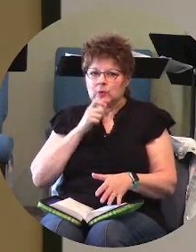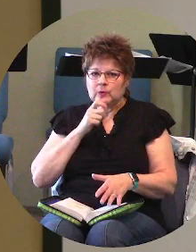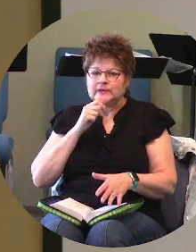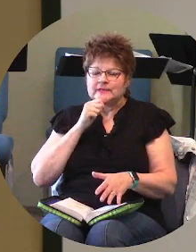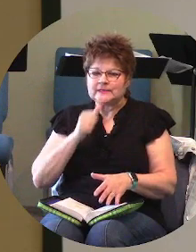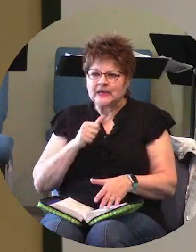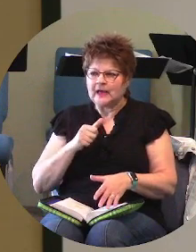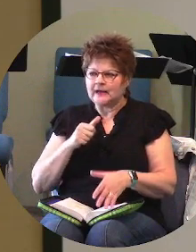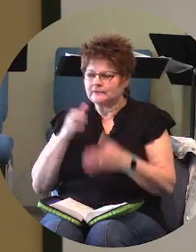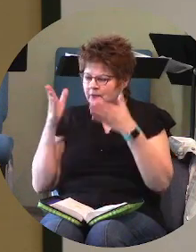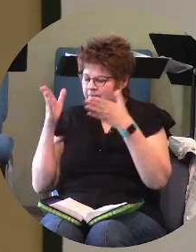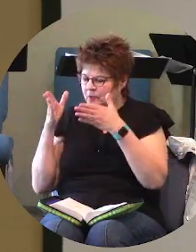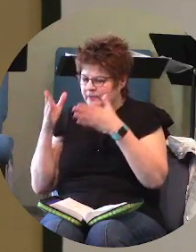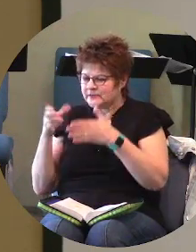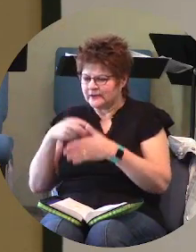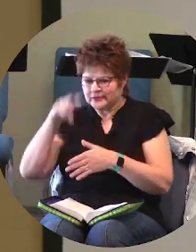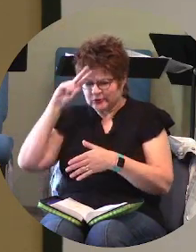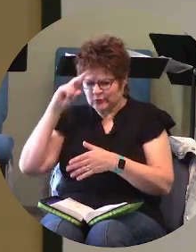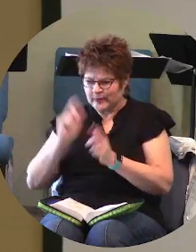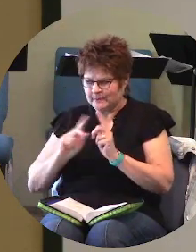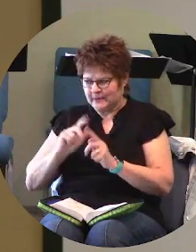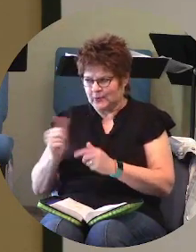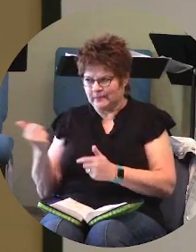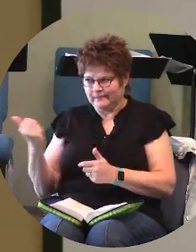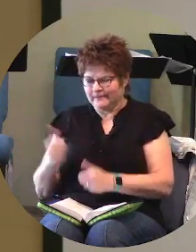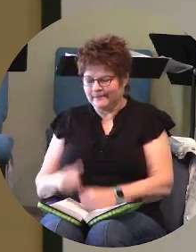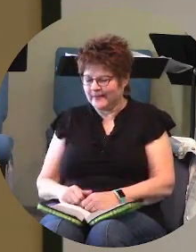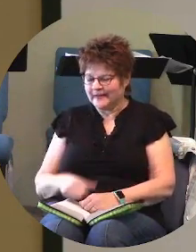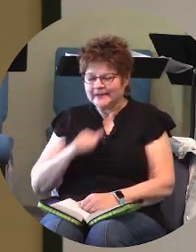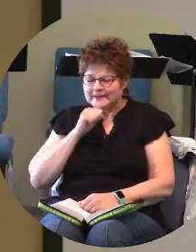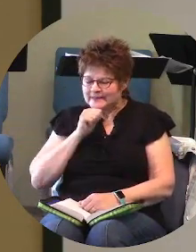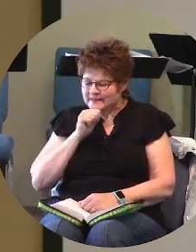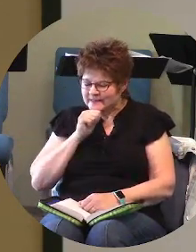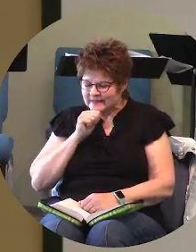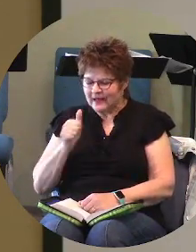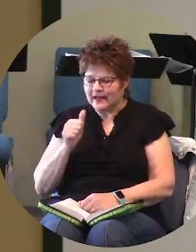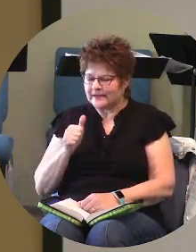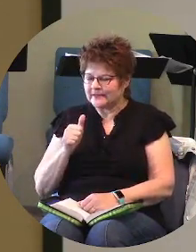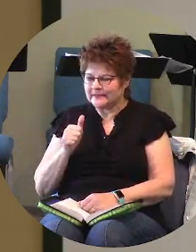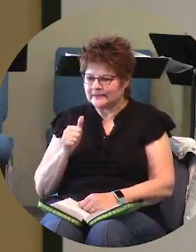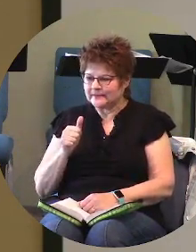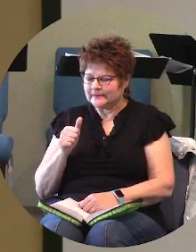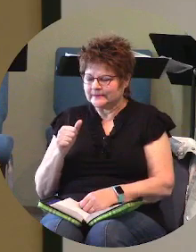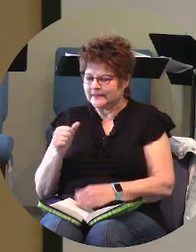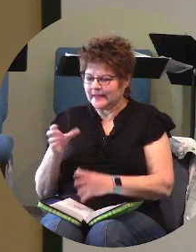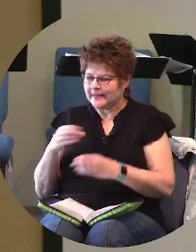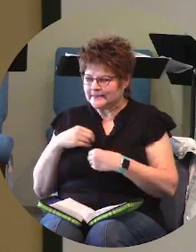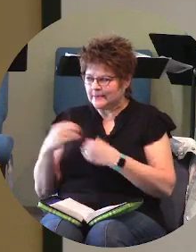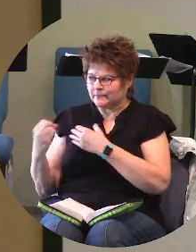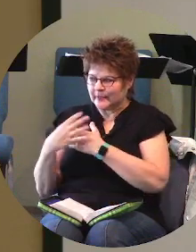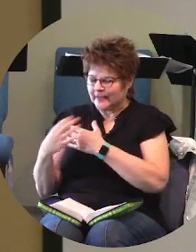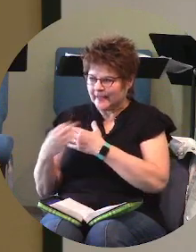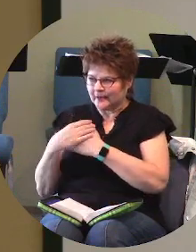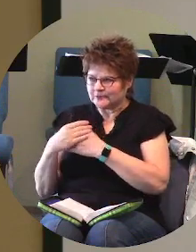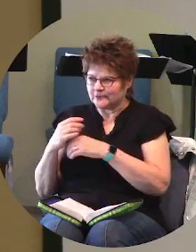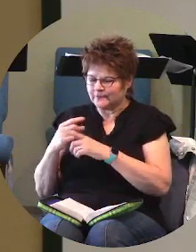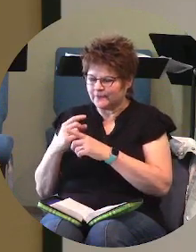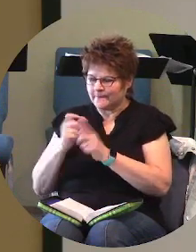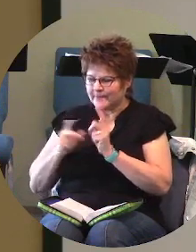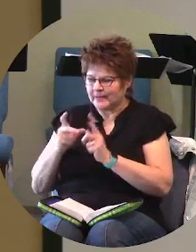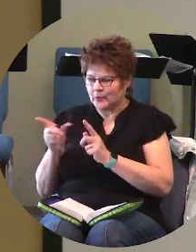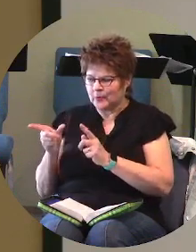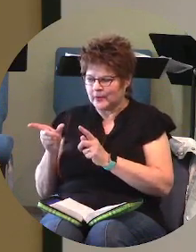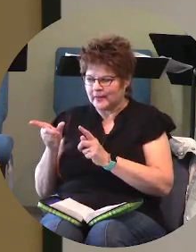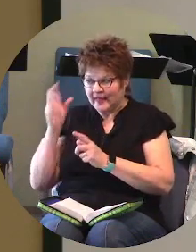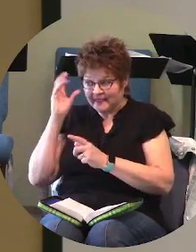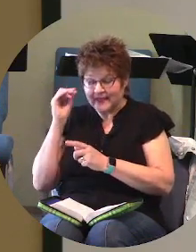listen to stupid people who doesn't take counsel from those people that think they know what they're saying but have